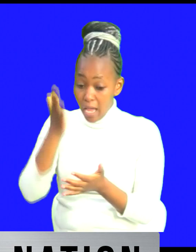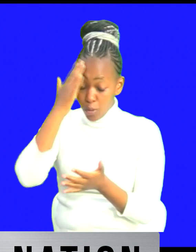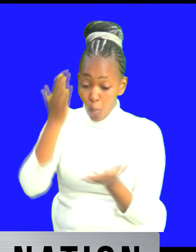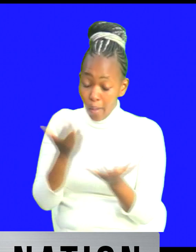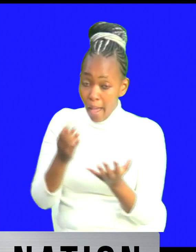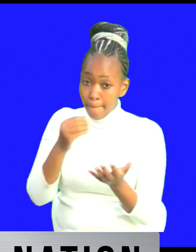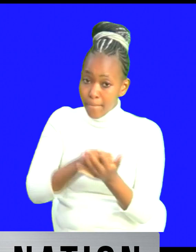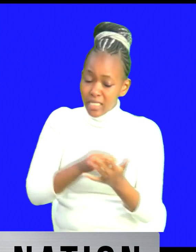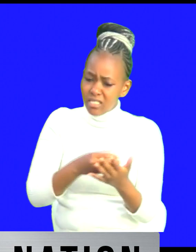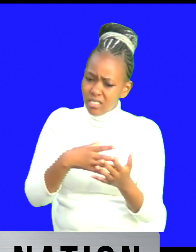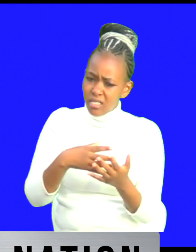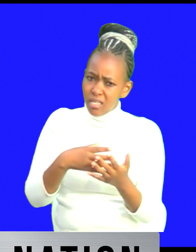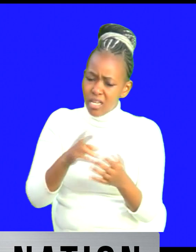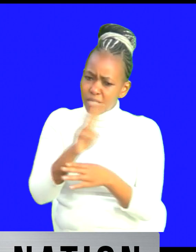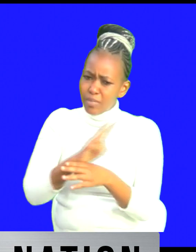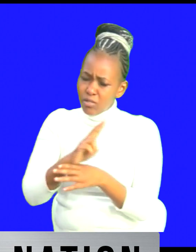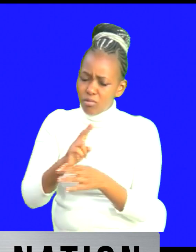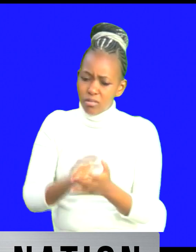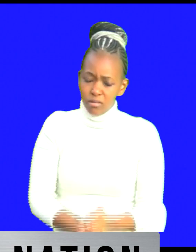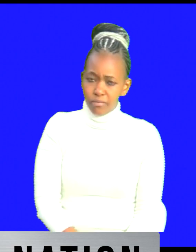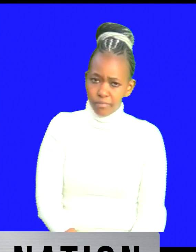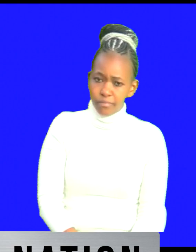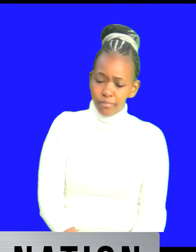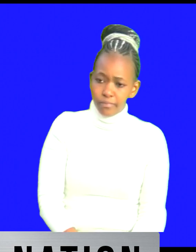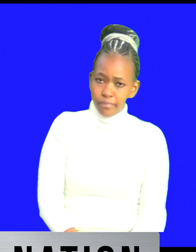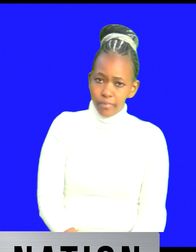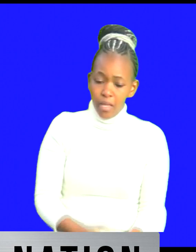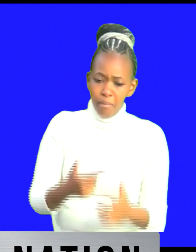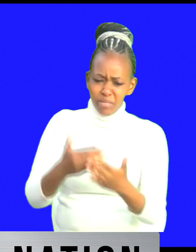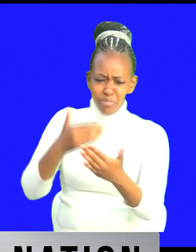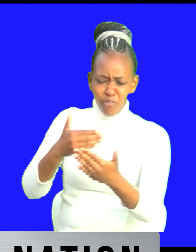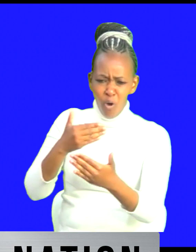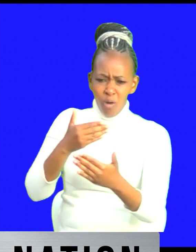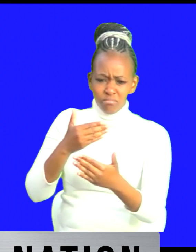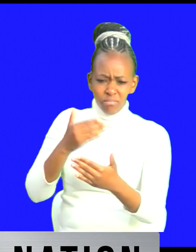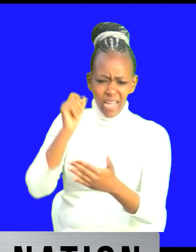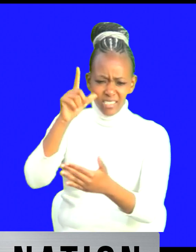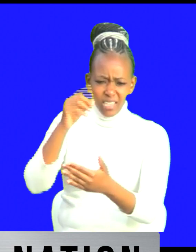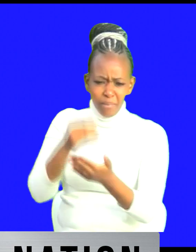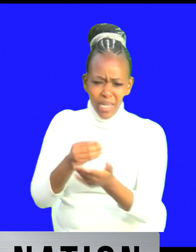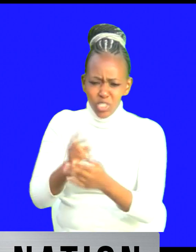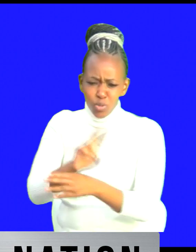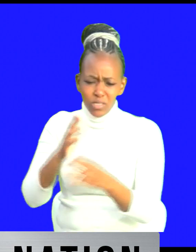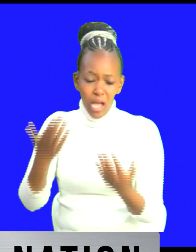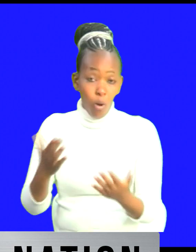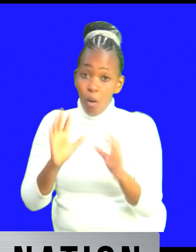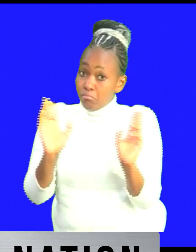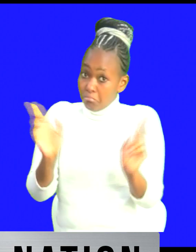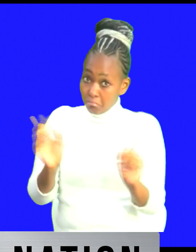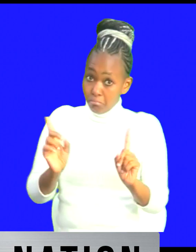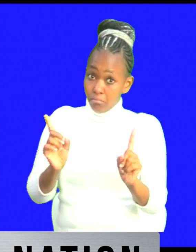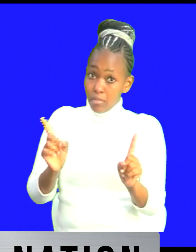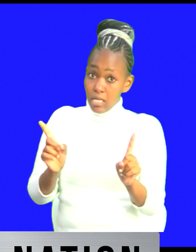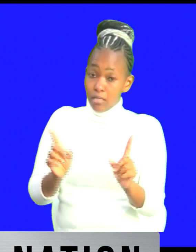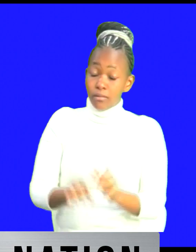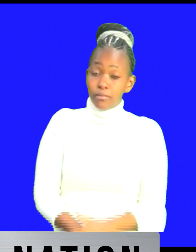unlike what we discussed earlier about that we don't see where the money goes so i will feel i will feel like i'm